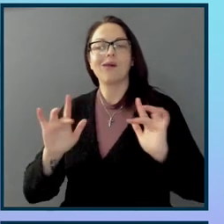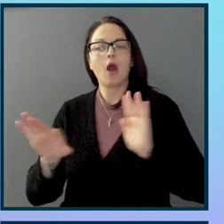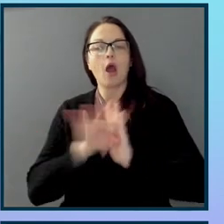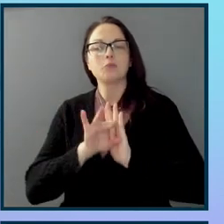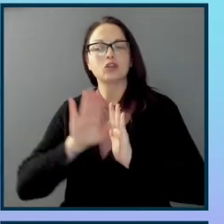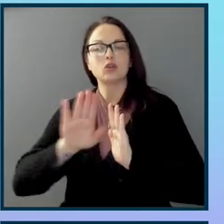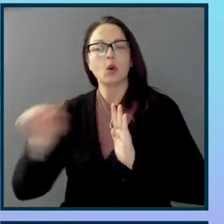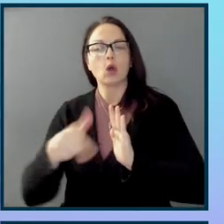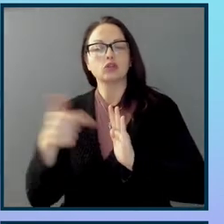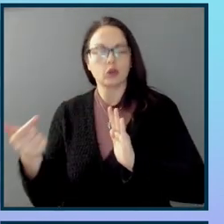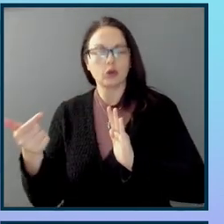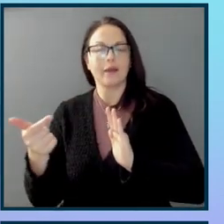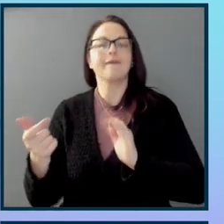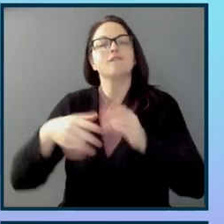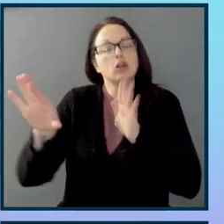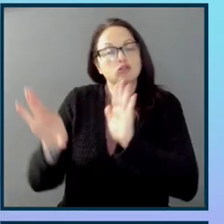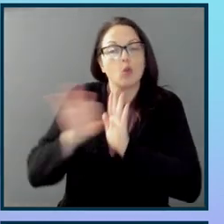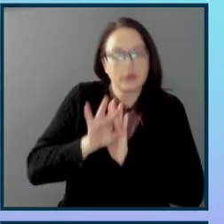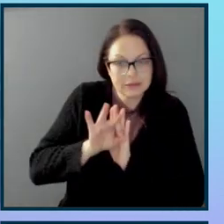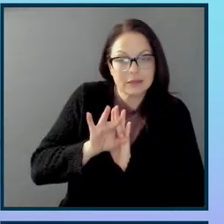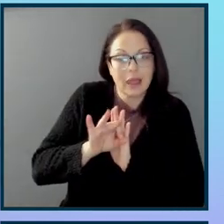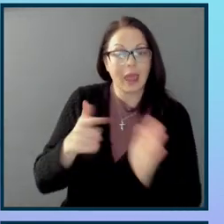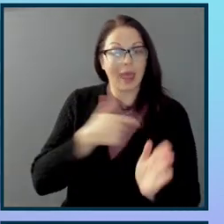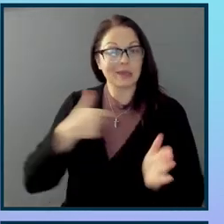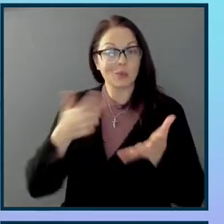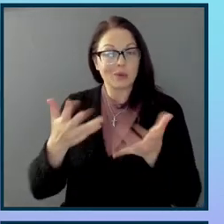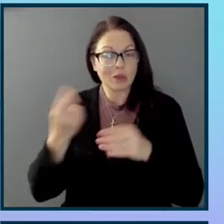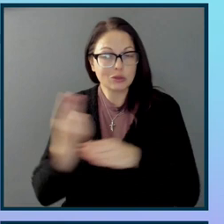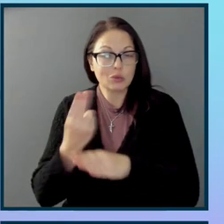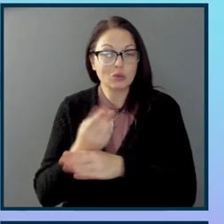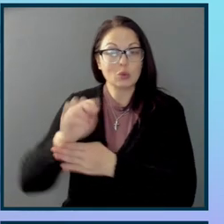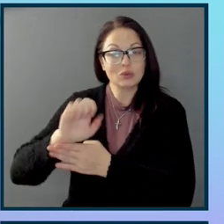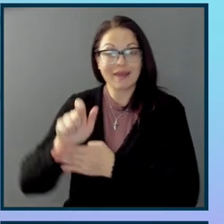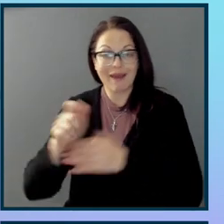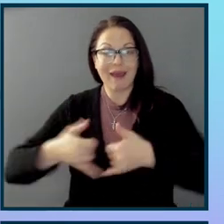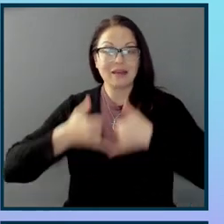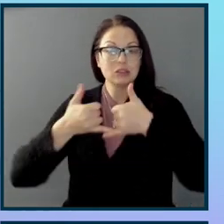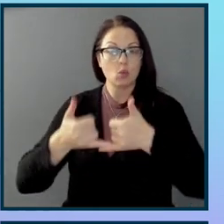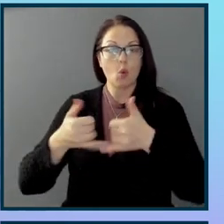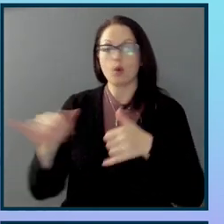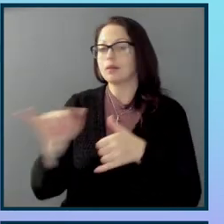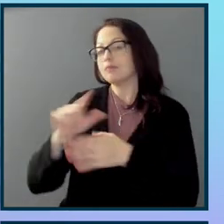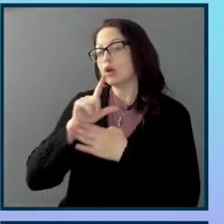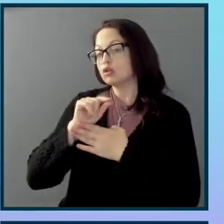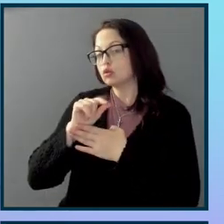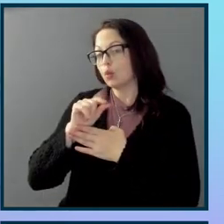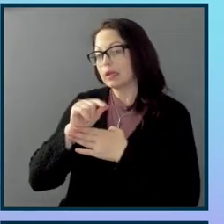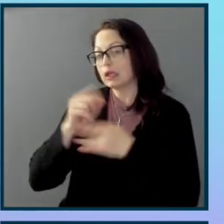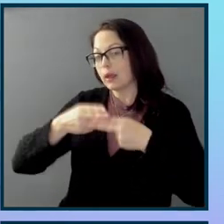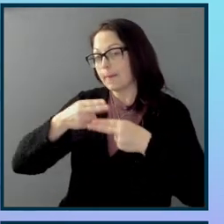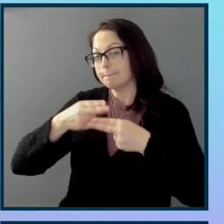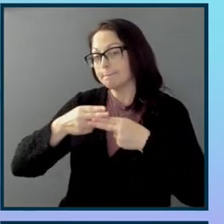choice, okay? And we would like to use the Axe Award Twitter handle to